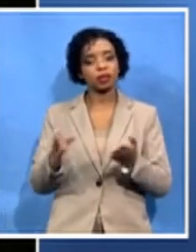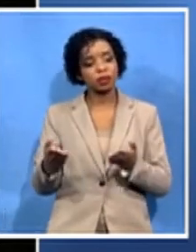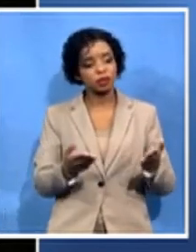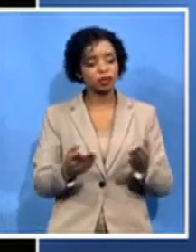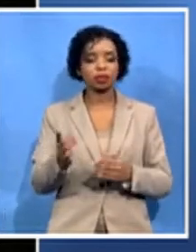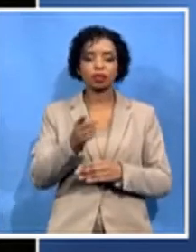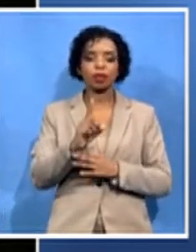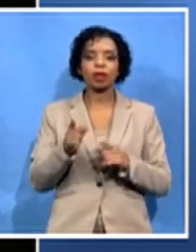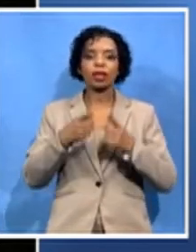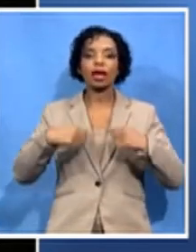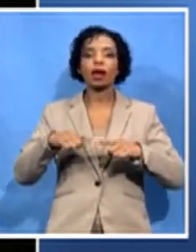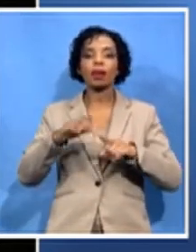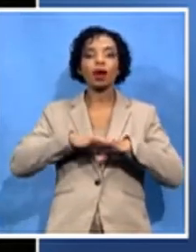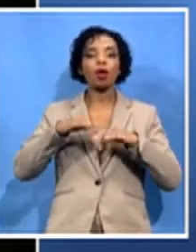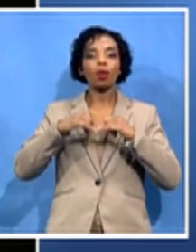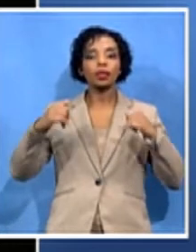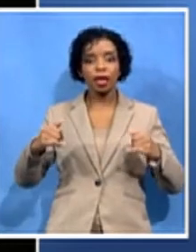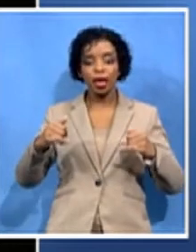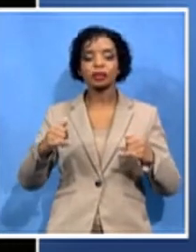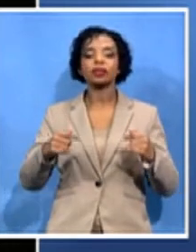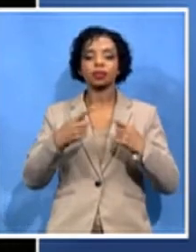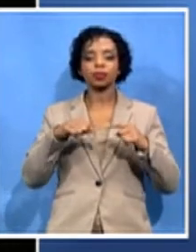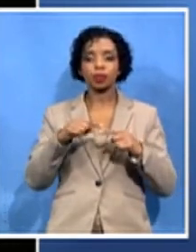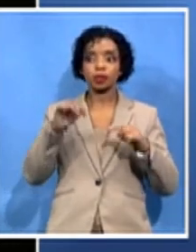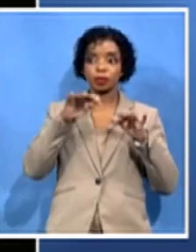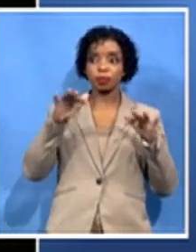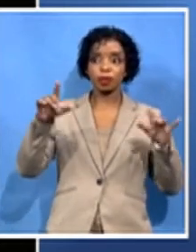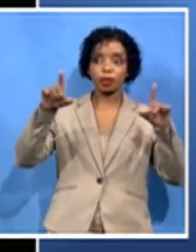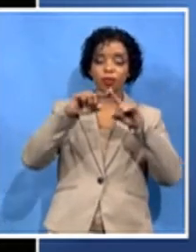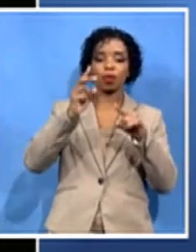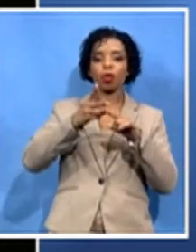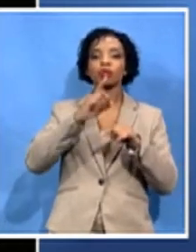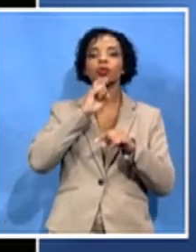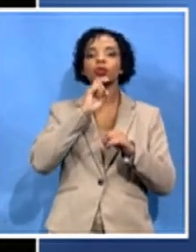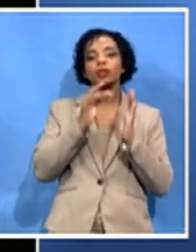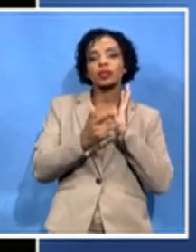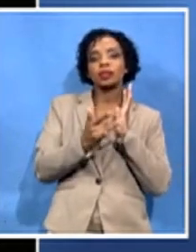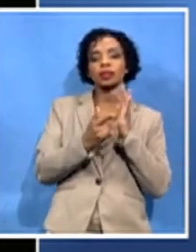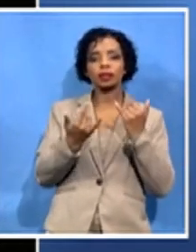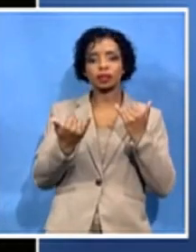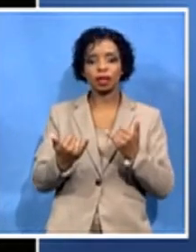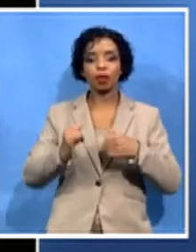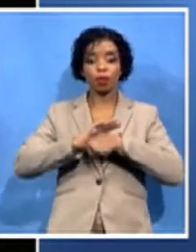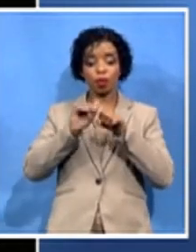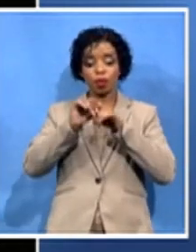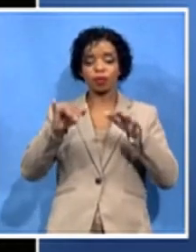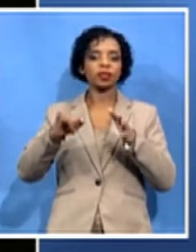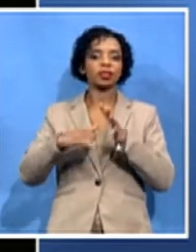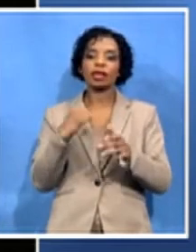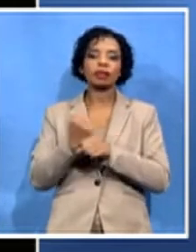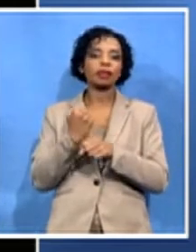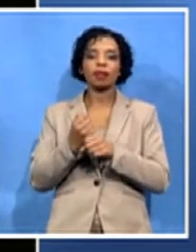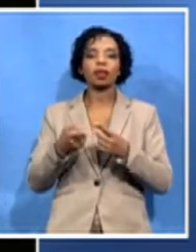as well as utilising the ICT, I think COVID has just brought upon some negatives, but it has also brought about some